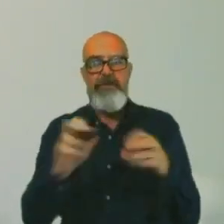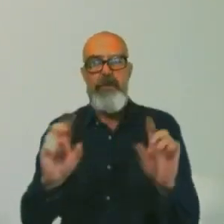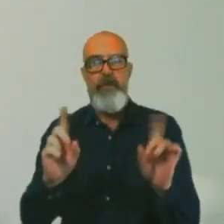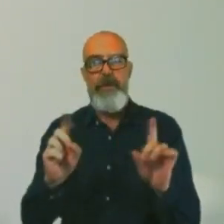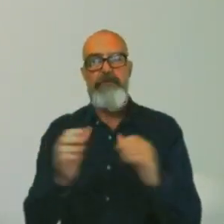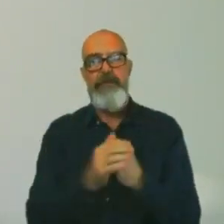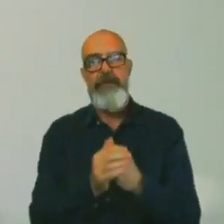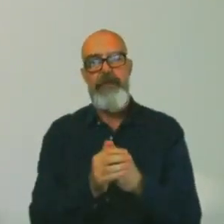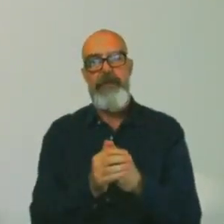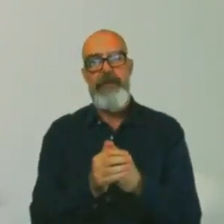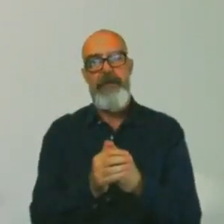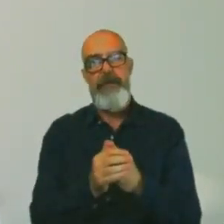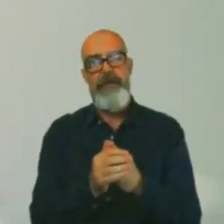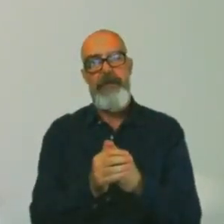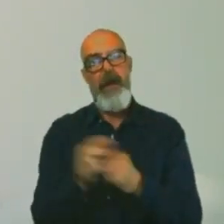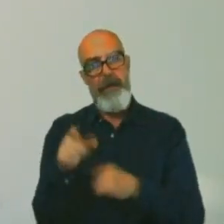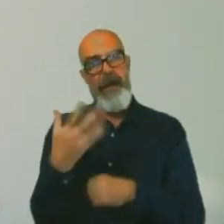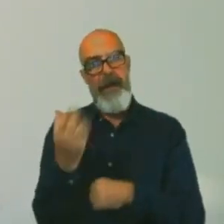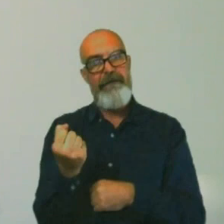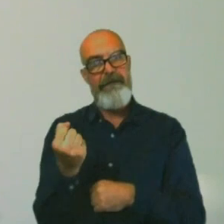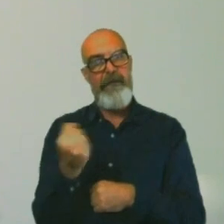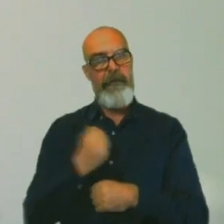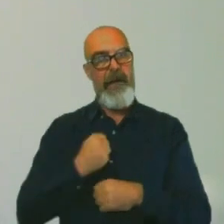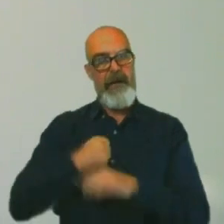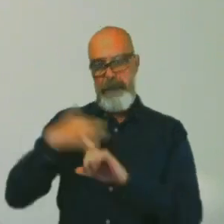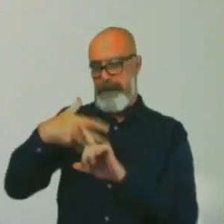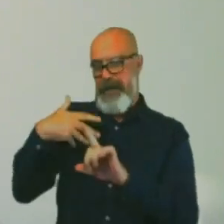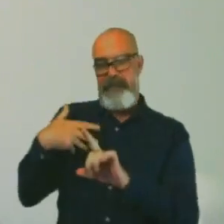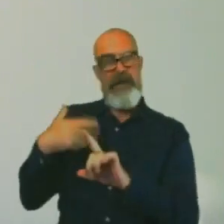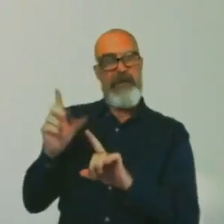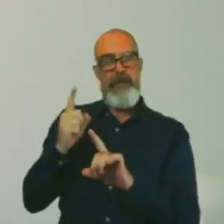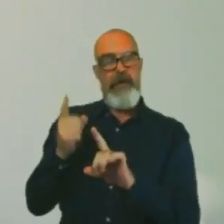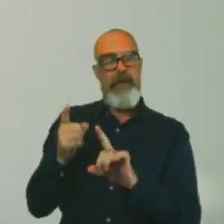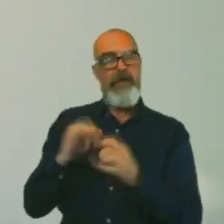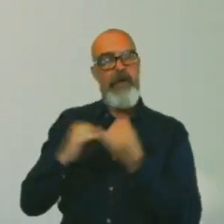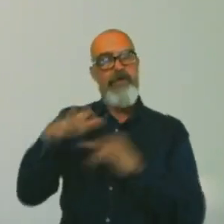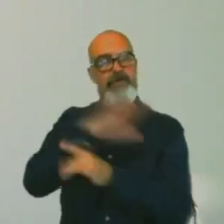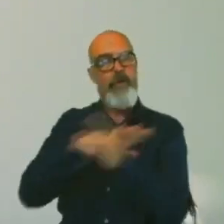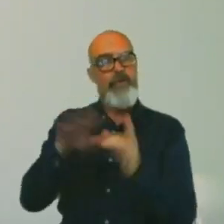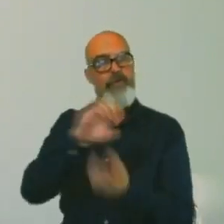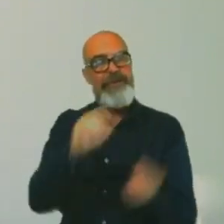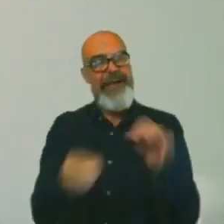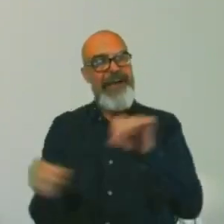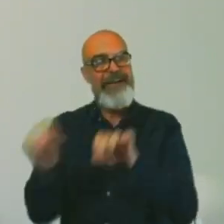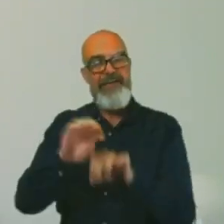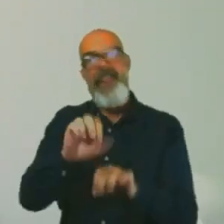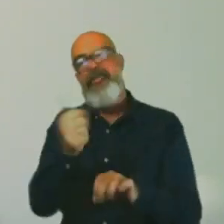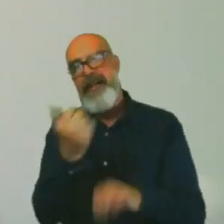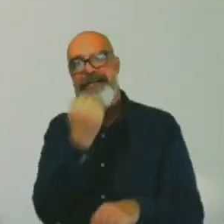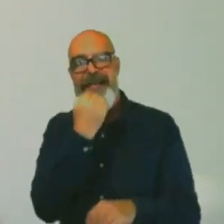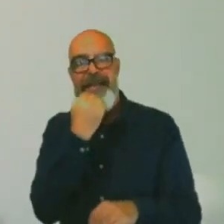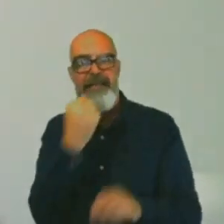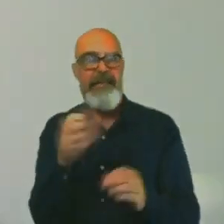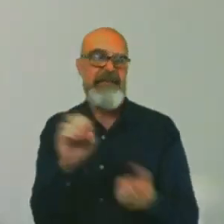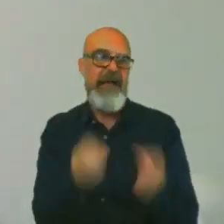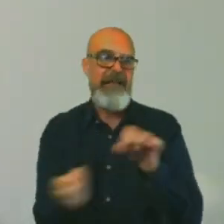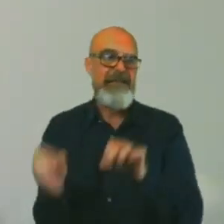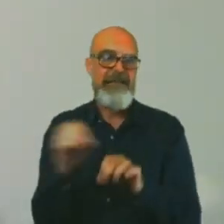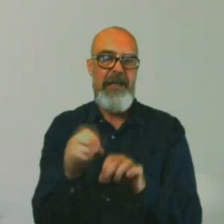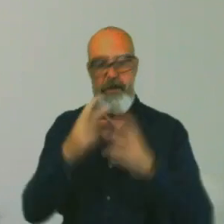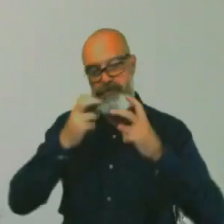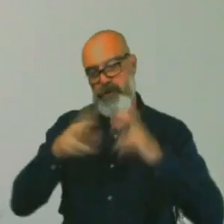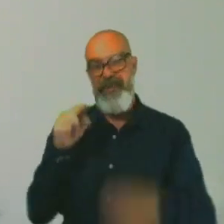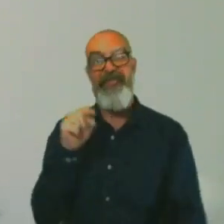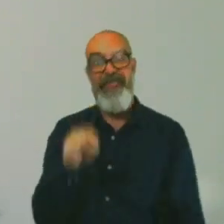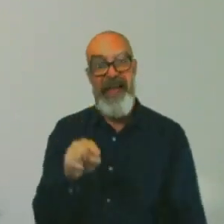I do have my initial background was in social sciences and then in data science, and I'm doing research in decision sciences. It's really